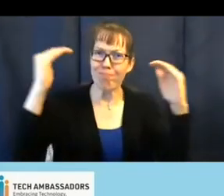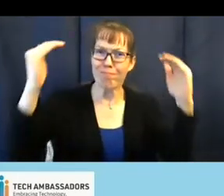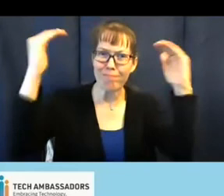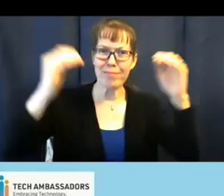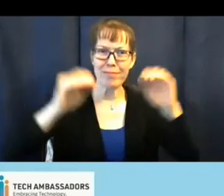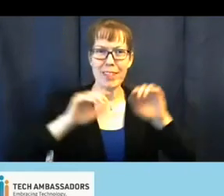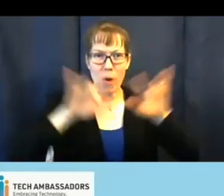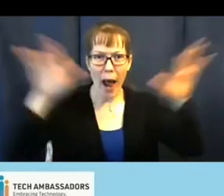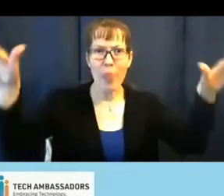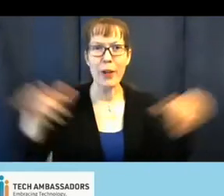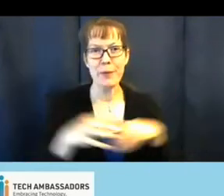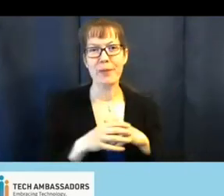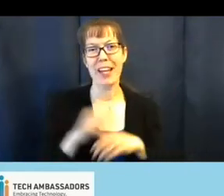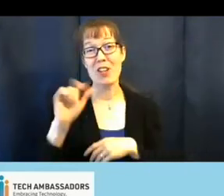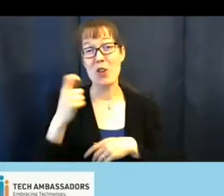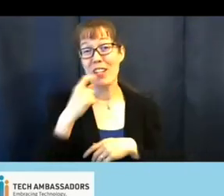And that's a great dream.